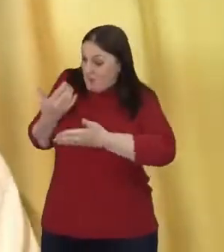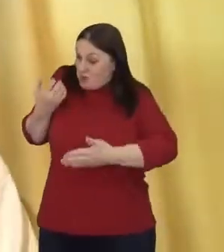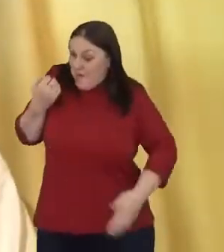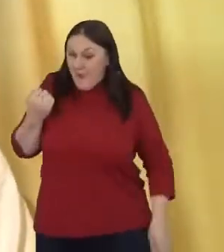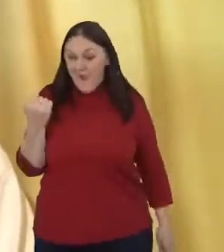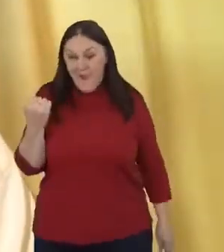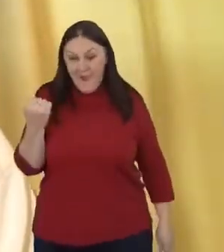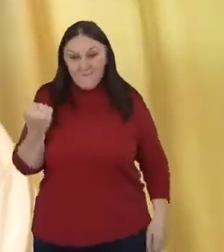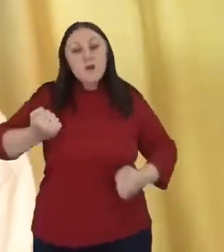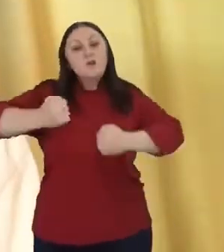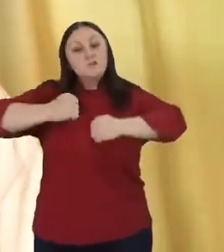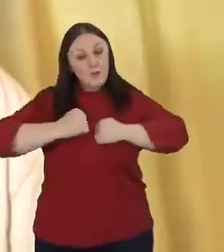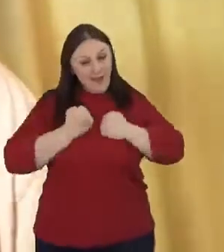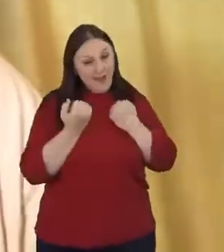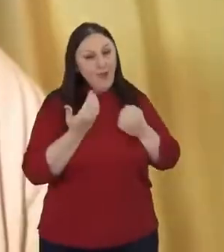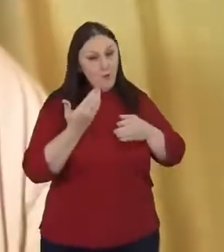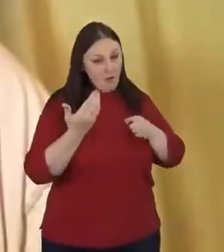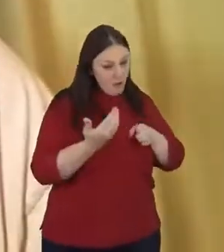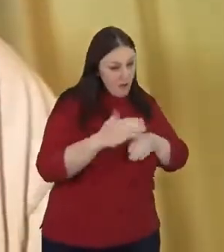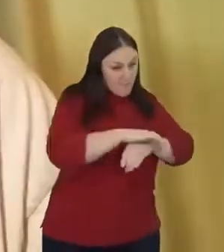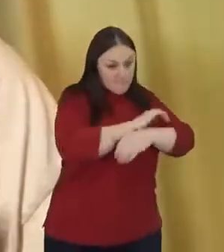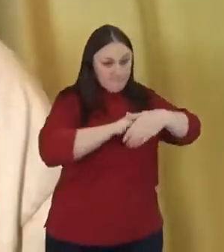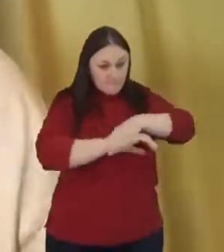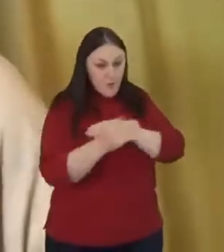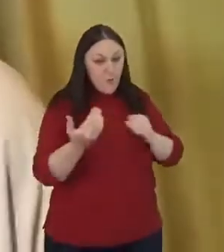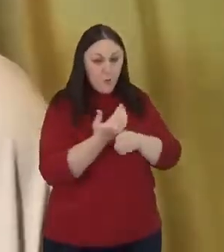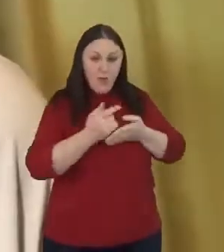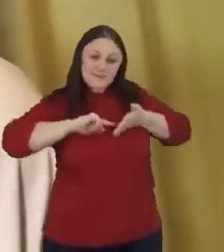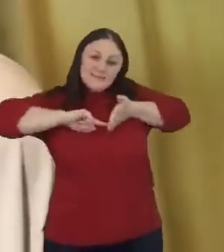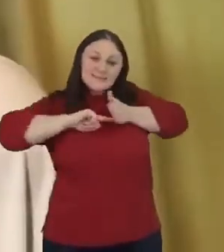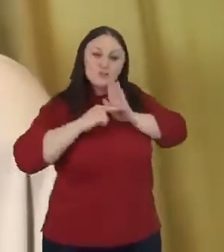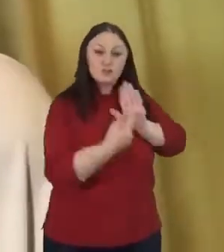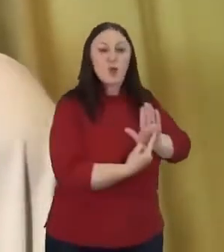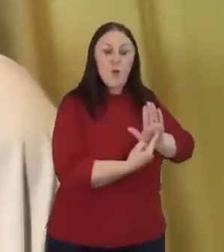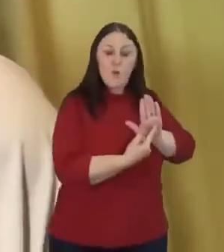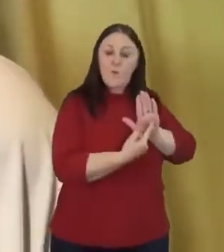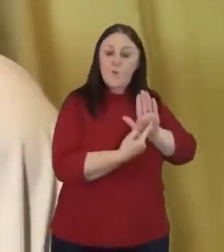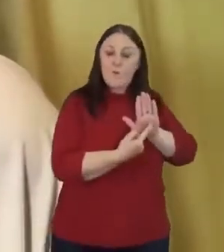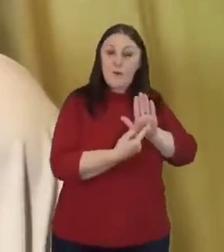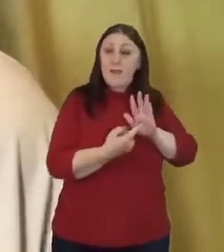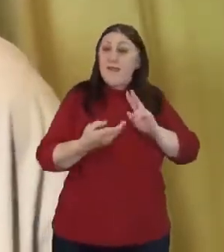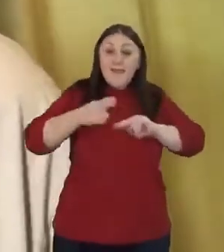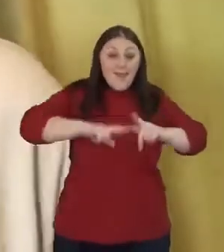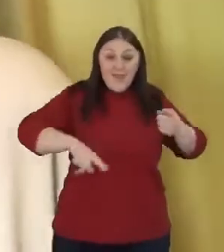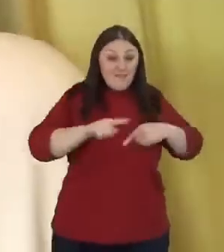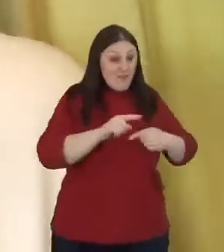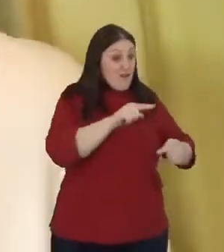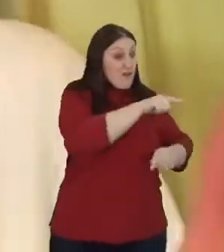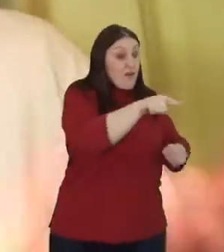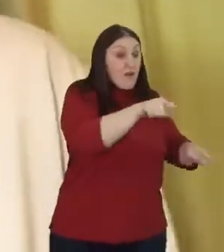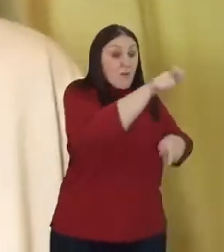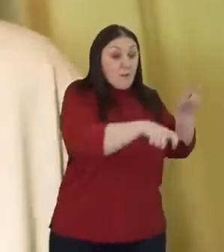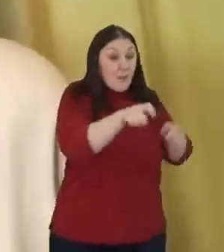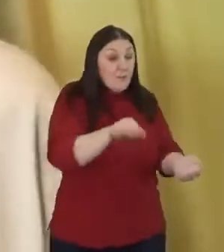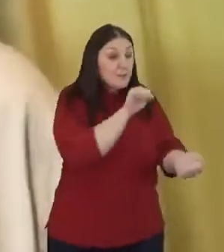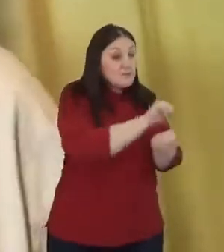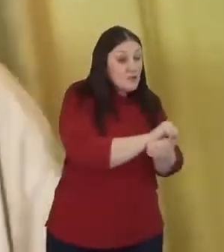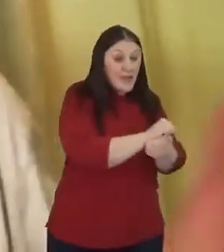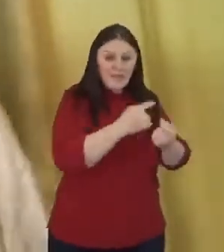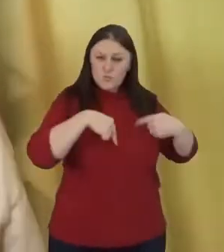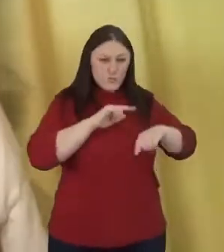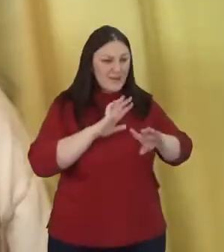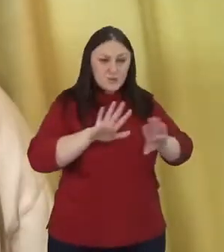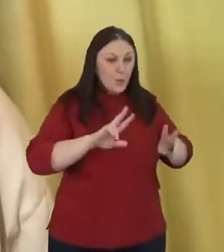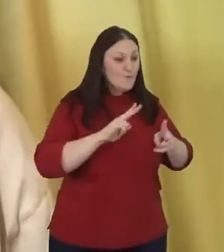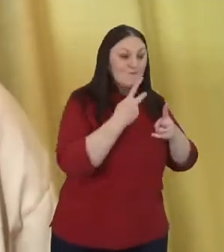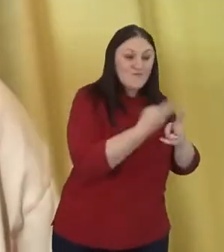If we don't visit people who are in jail, if we don't welcome the stranger